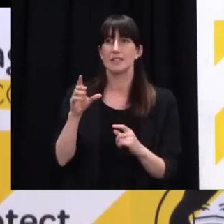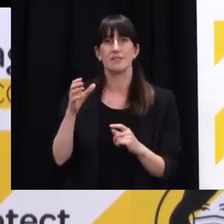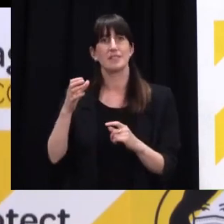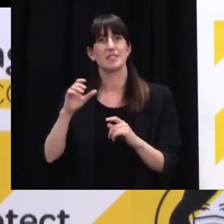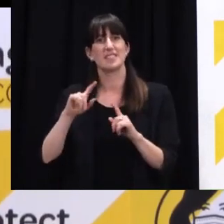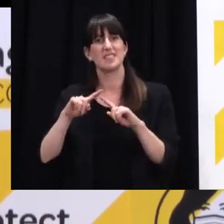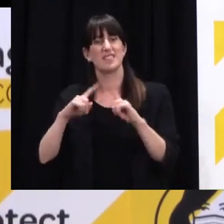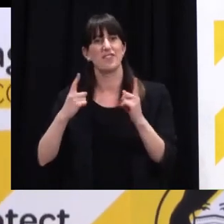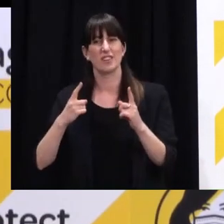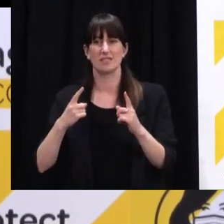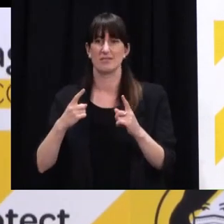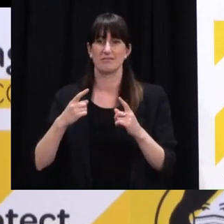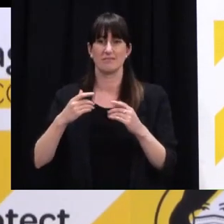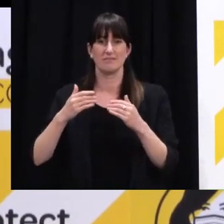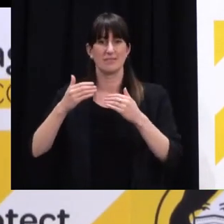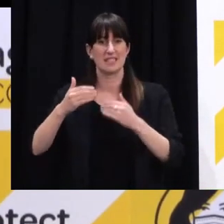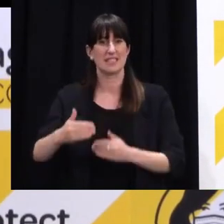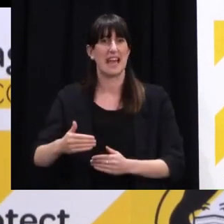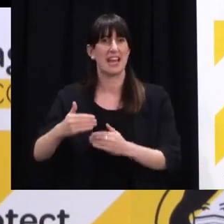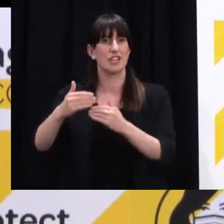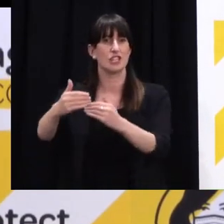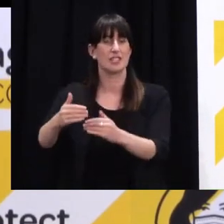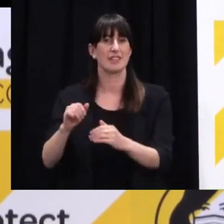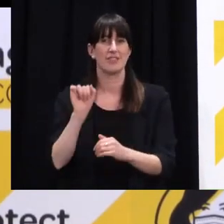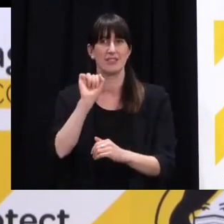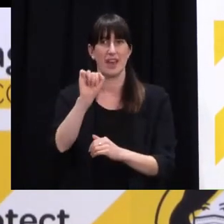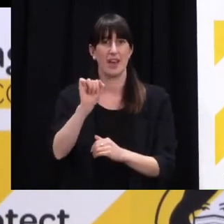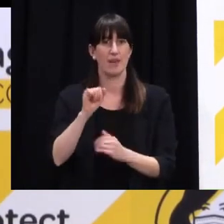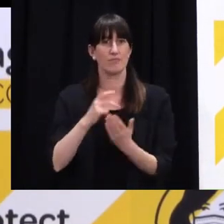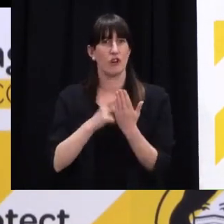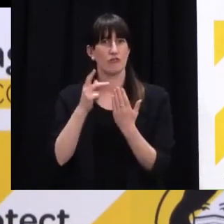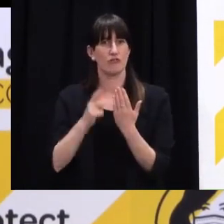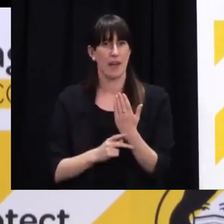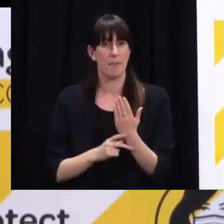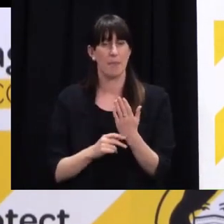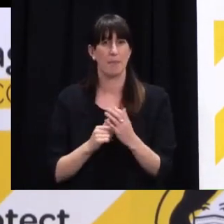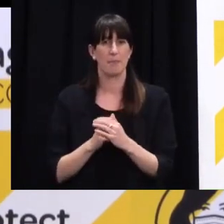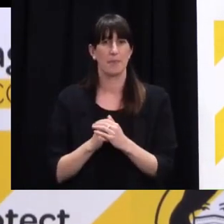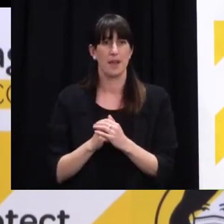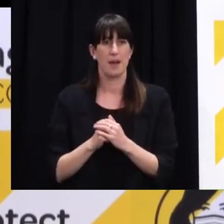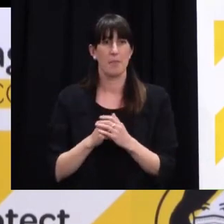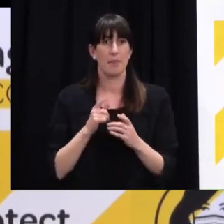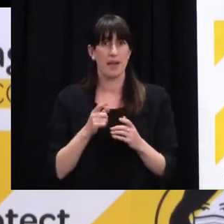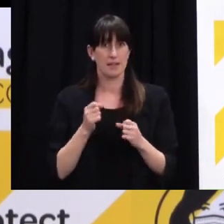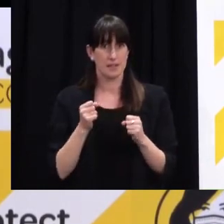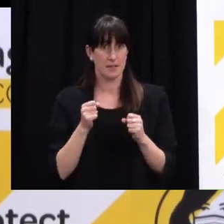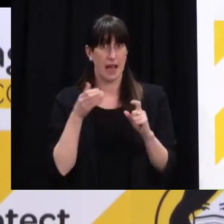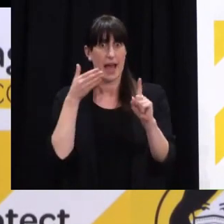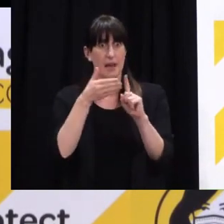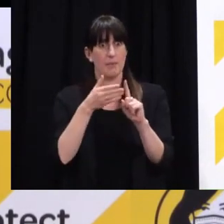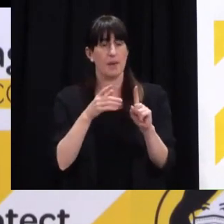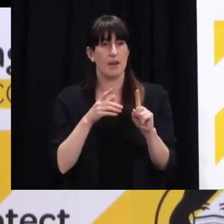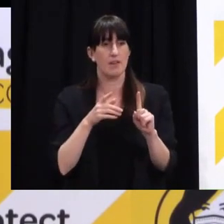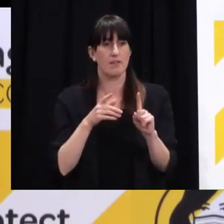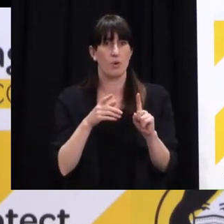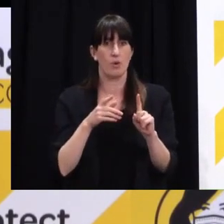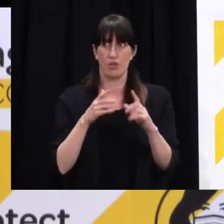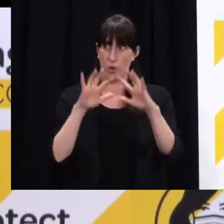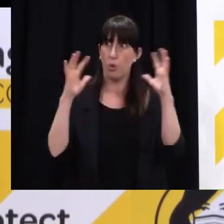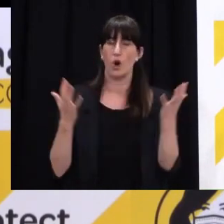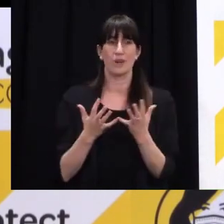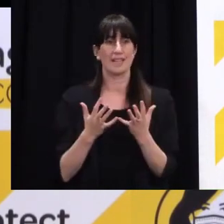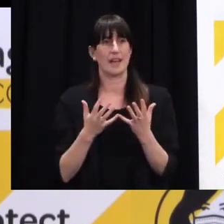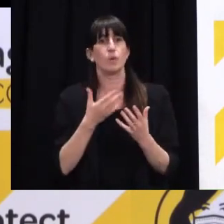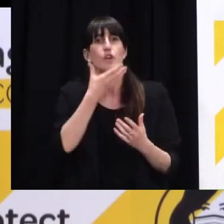And, of course, I think the goal of everyone is to make sure that all of those doses are being utilised. And that is what everyone is working